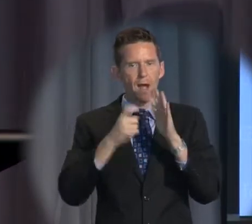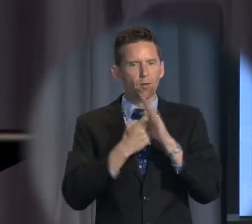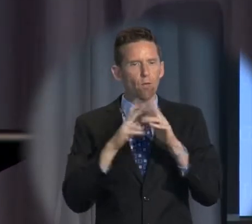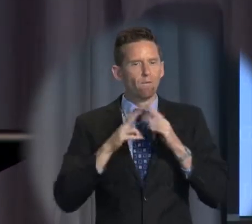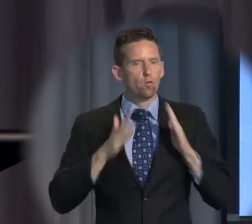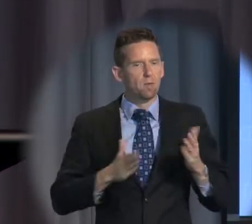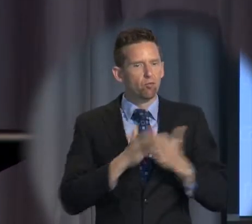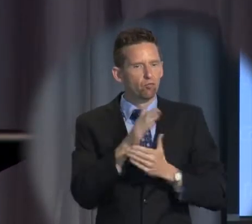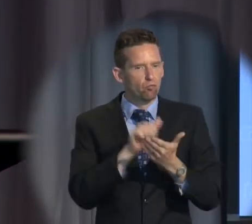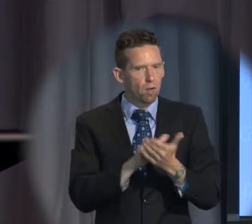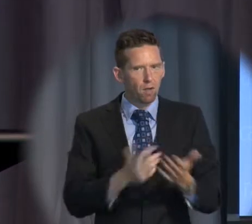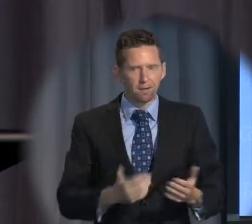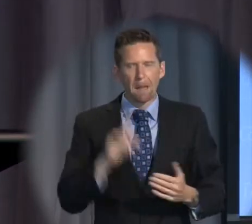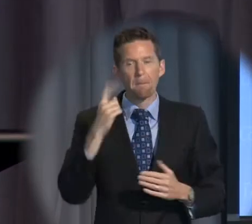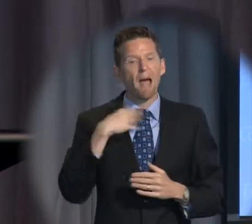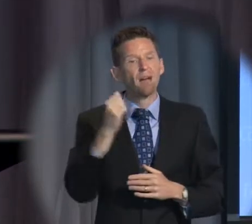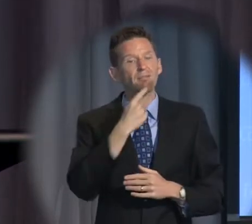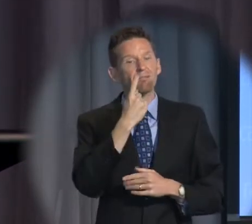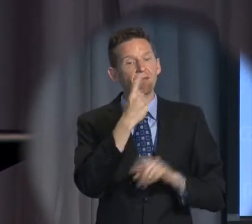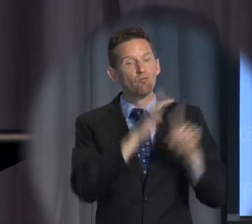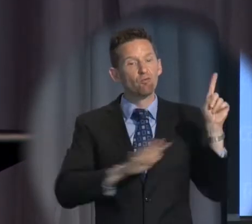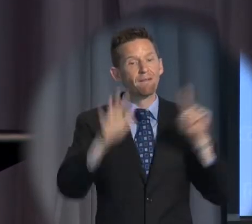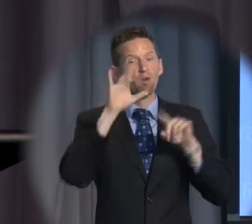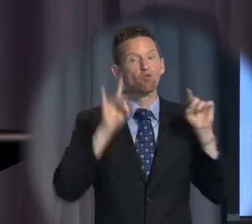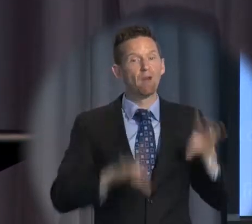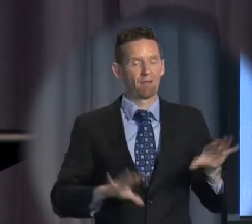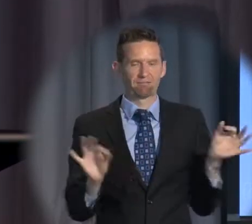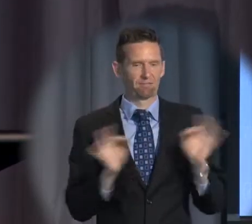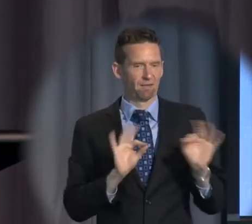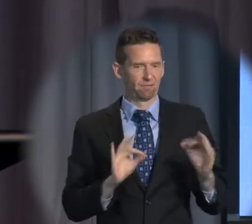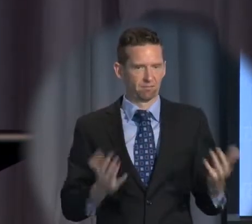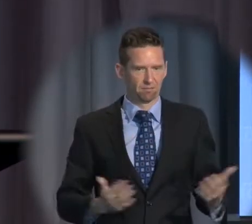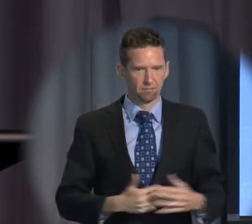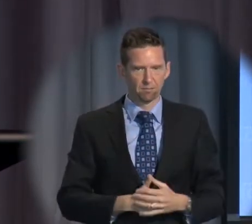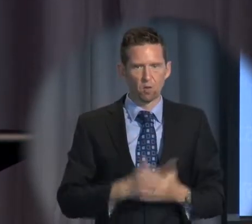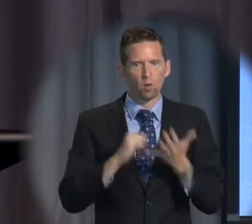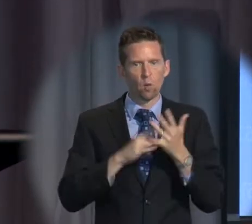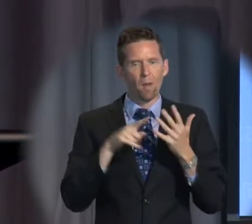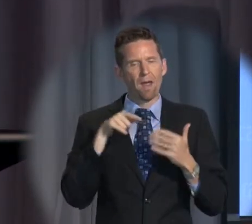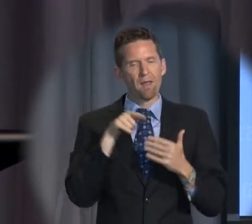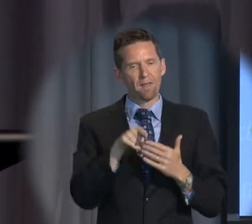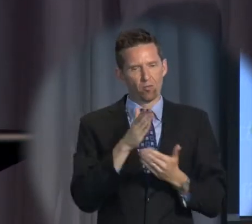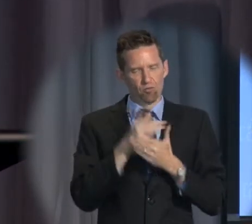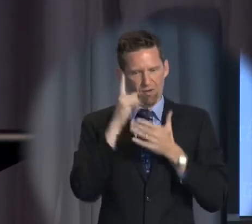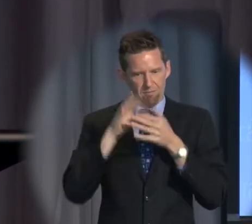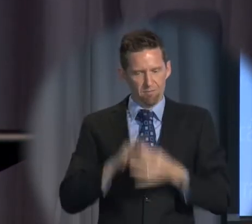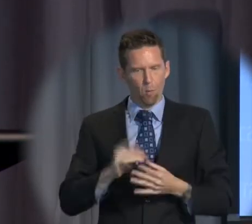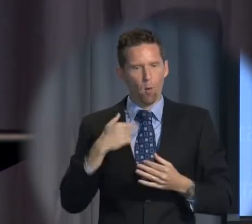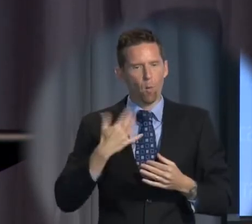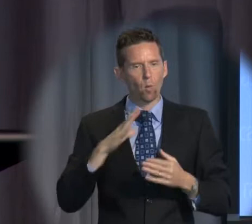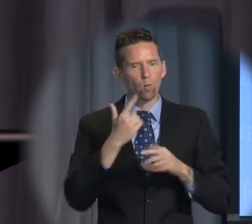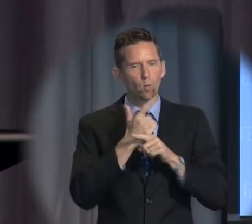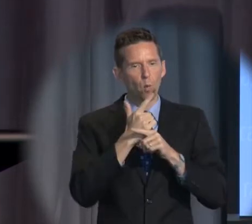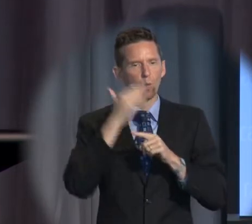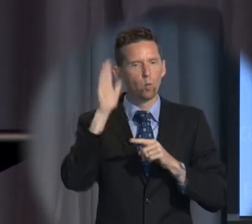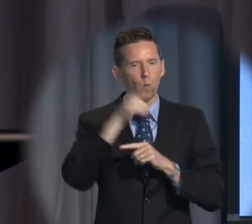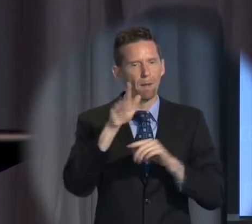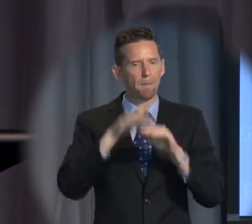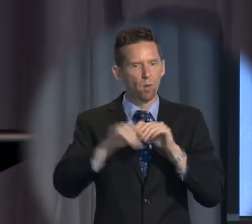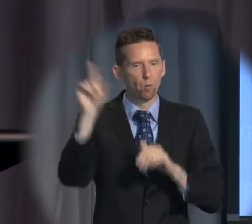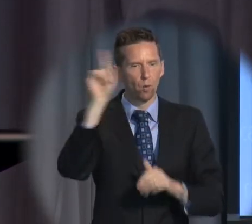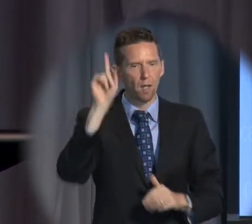whereas I'd have to say the rest of Australia does not, and that, in a way, underpins what I'd like to talk to you about today.